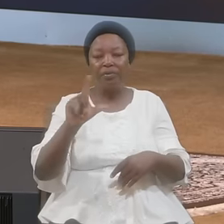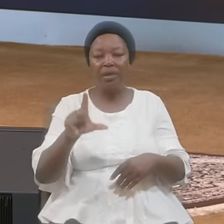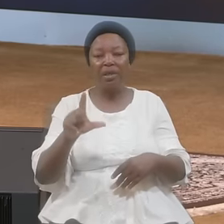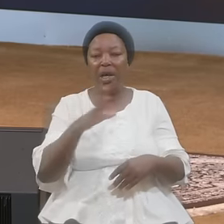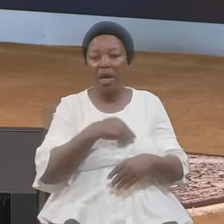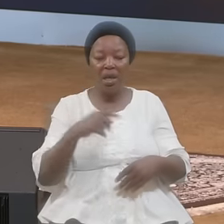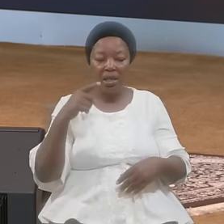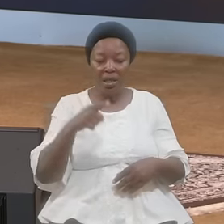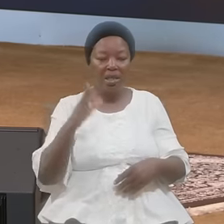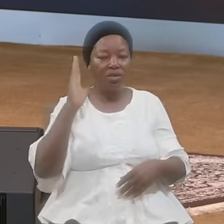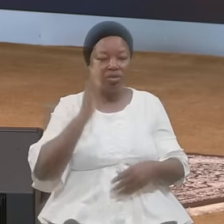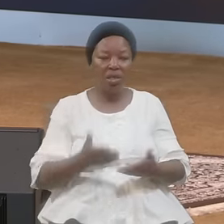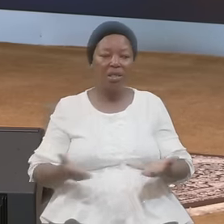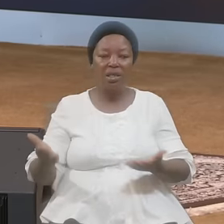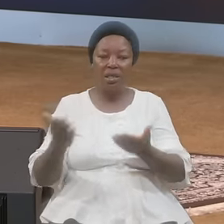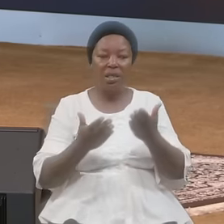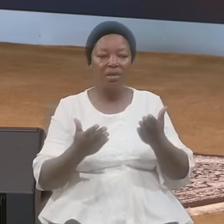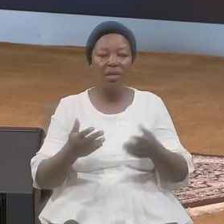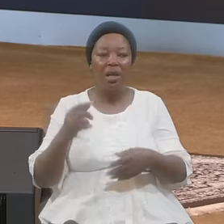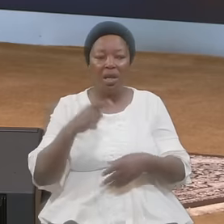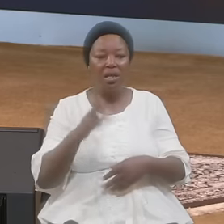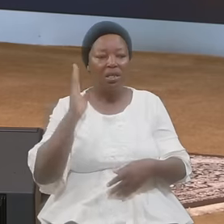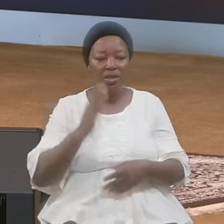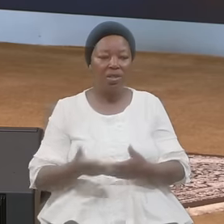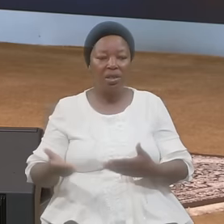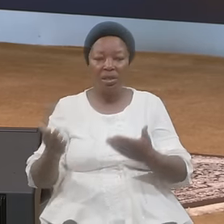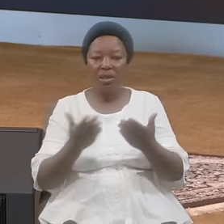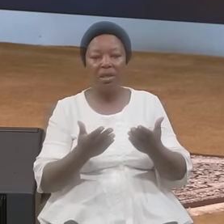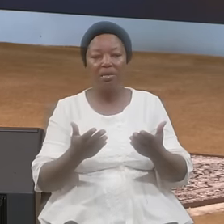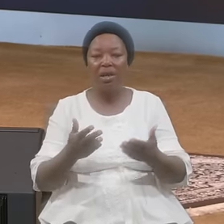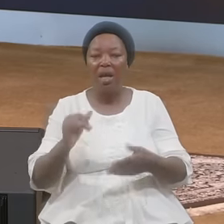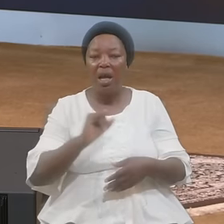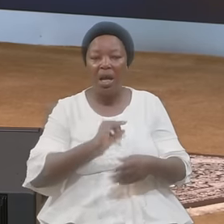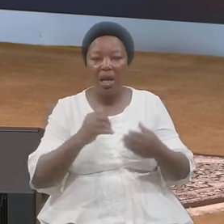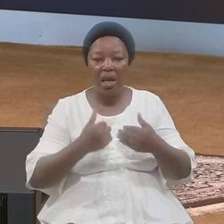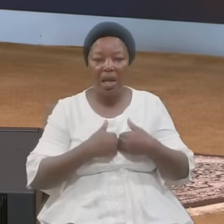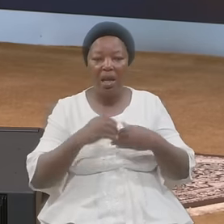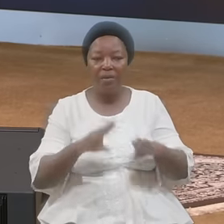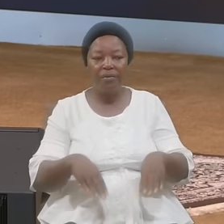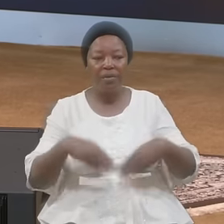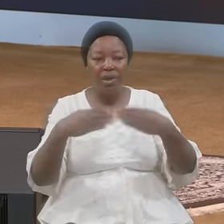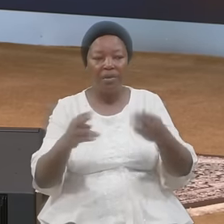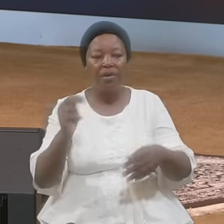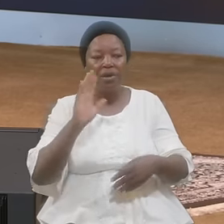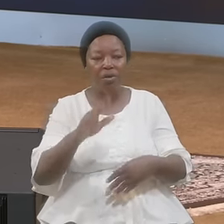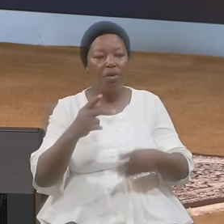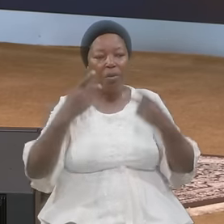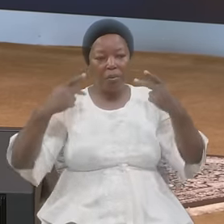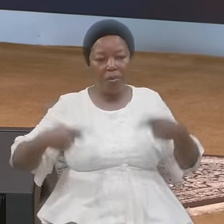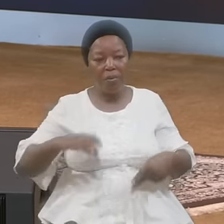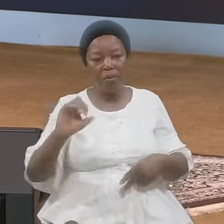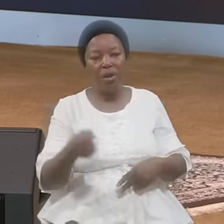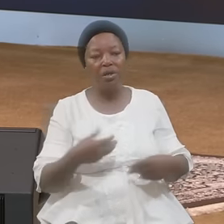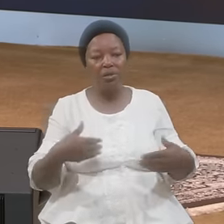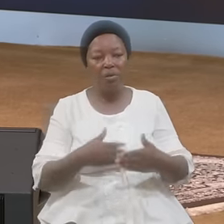Shall Serve Ye shall Serve I have Give Give Your priest Of